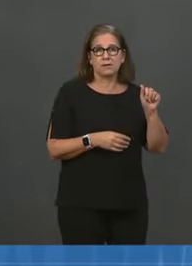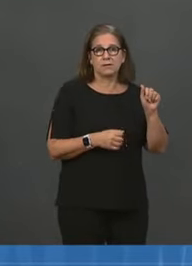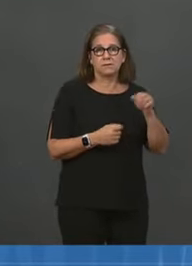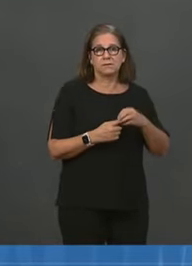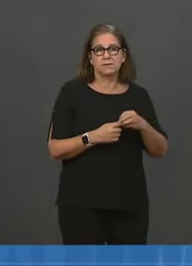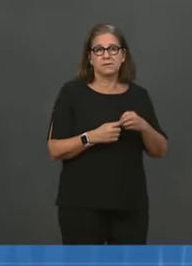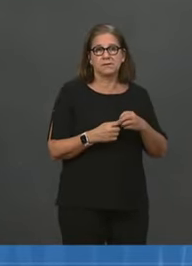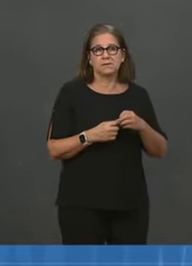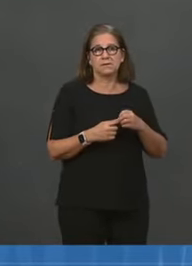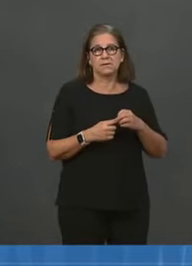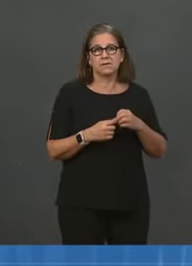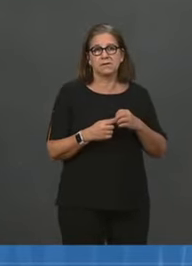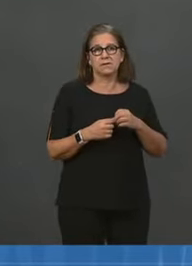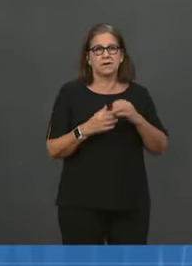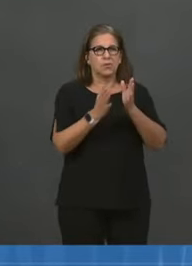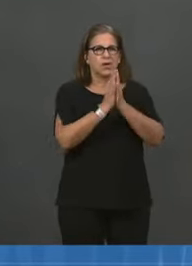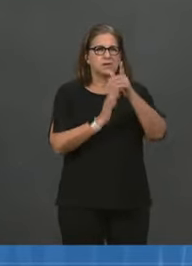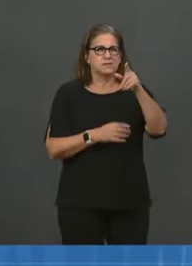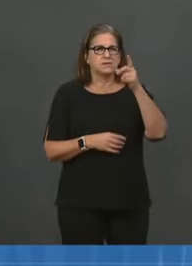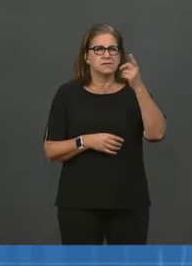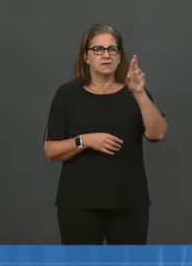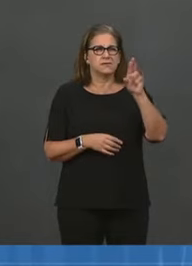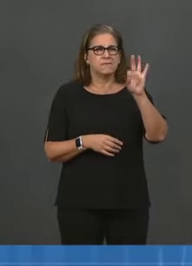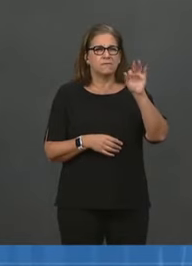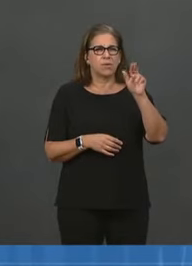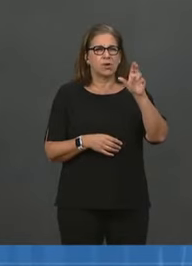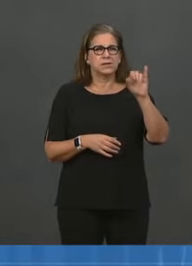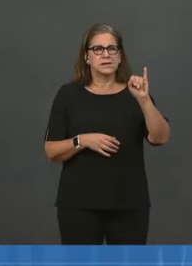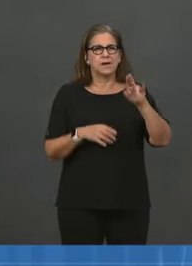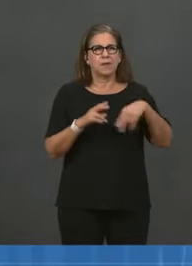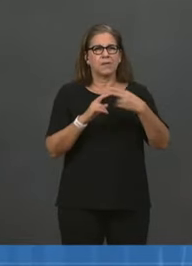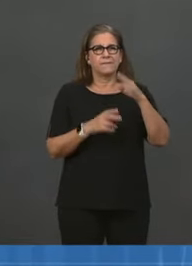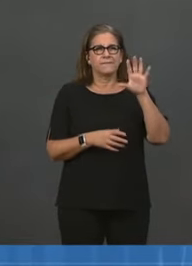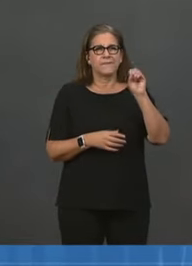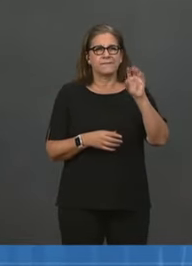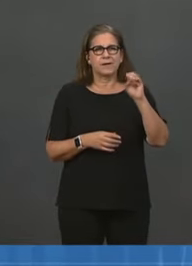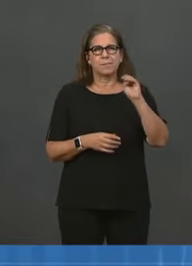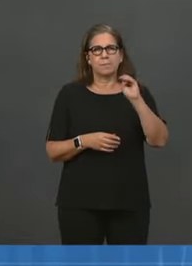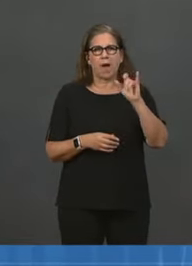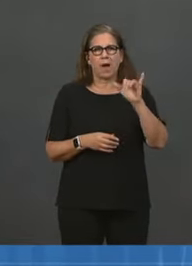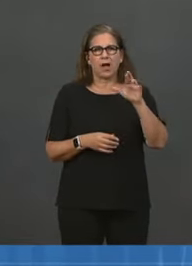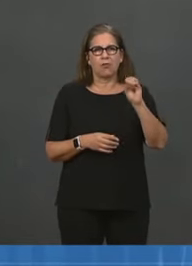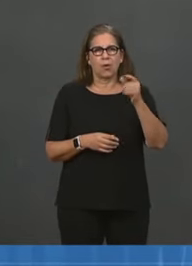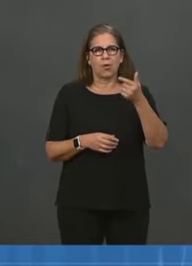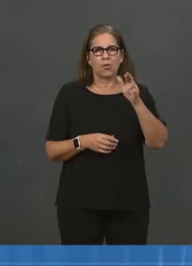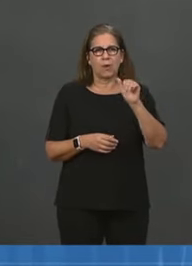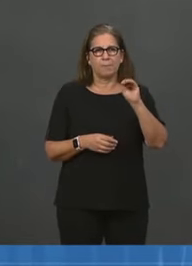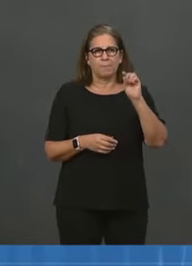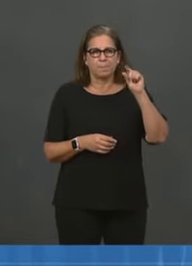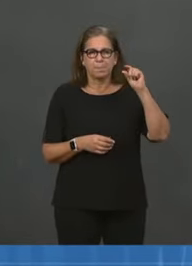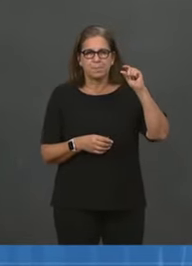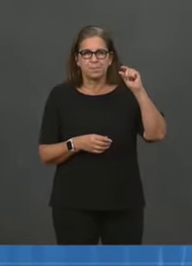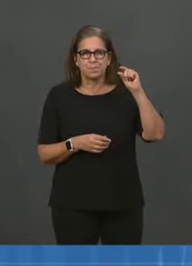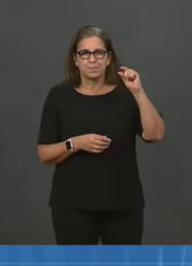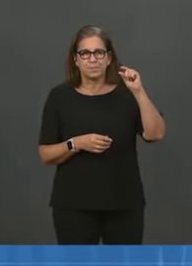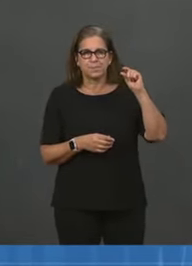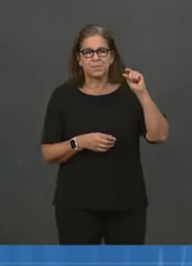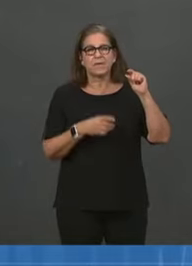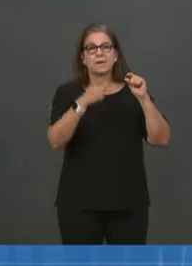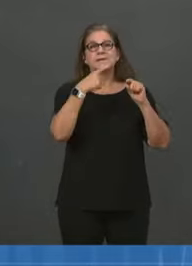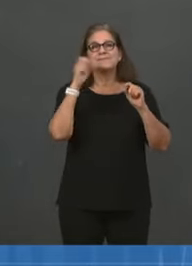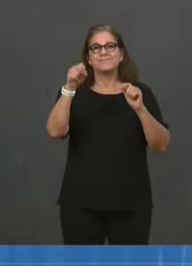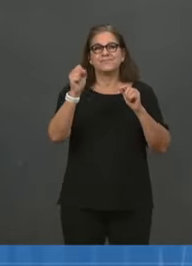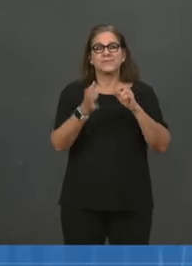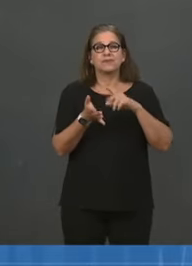Dr. Walensky on the second part of the question? Dr. Yeah, right now, the data that we got was the 100-microgram dose. The company itself is submitting